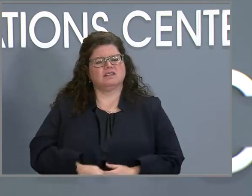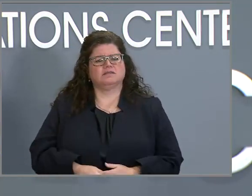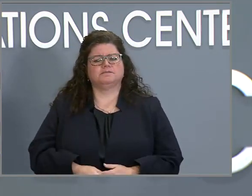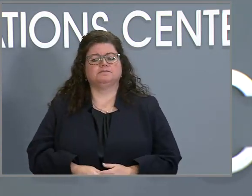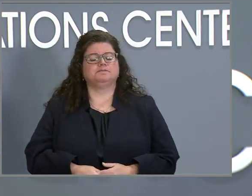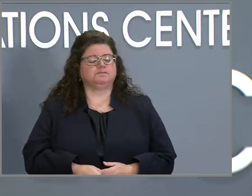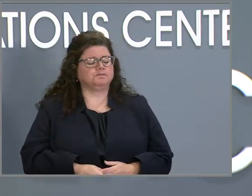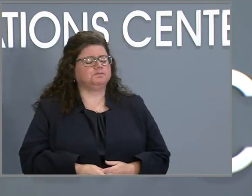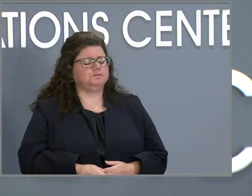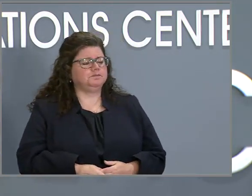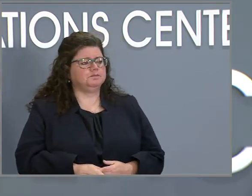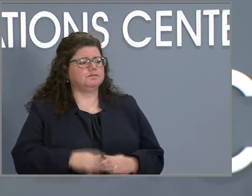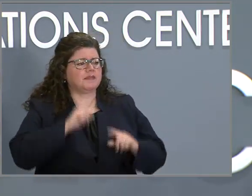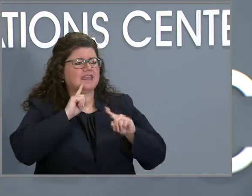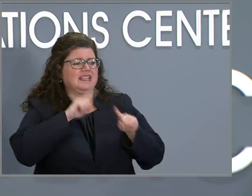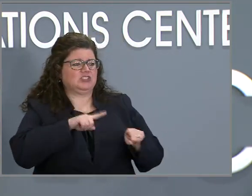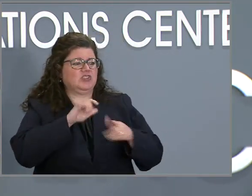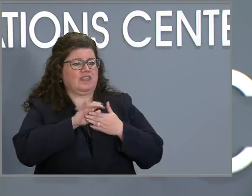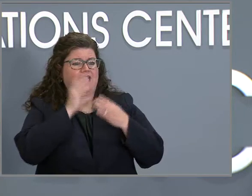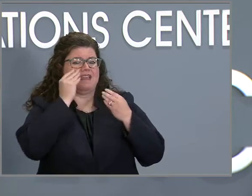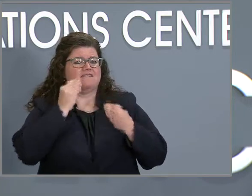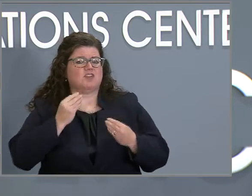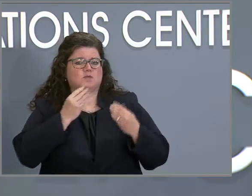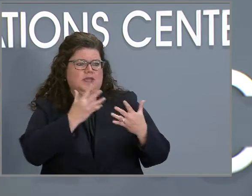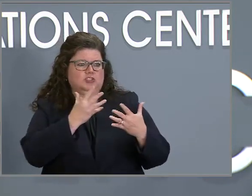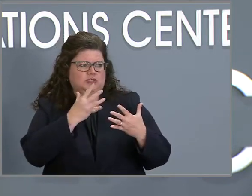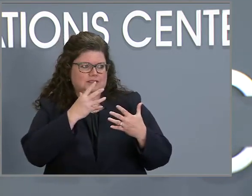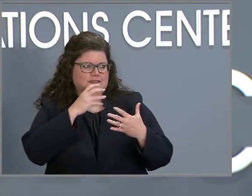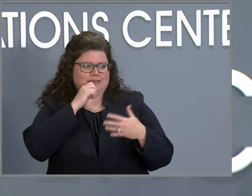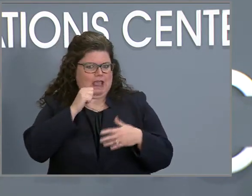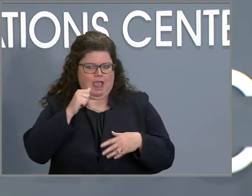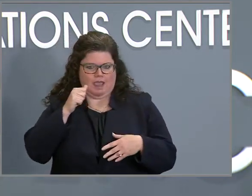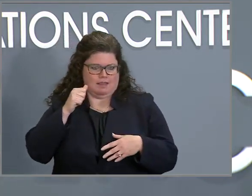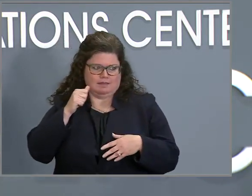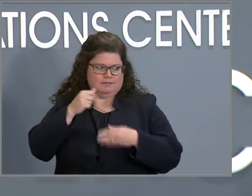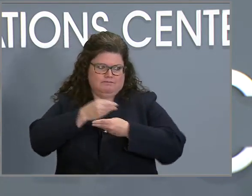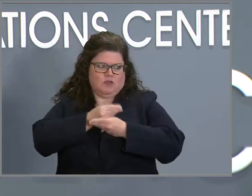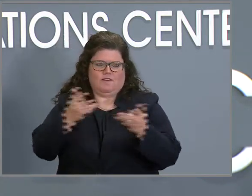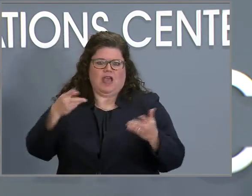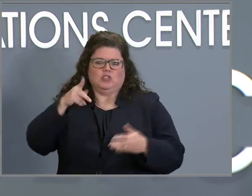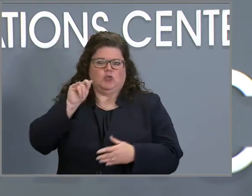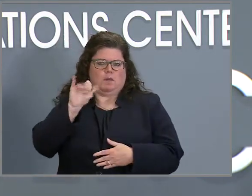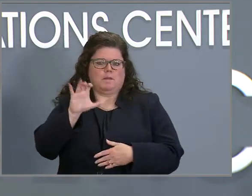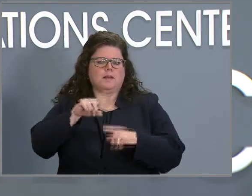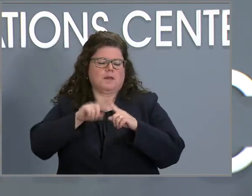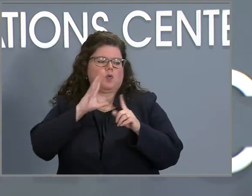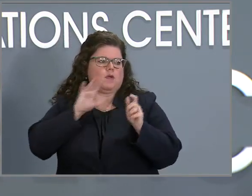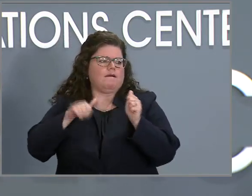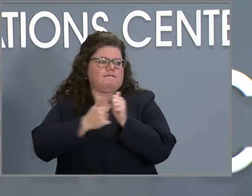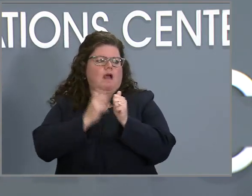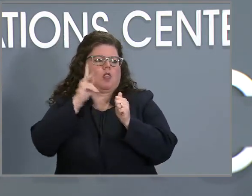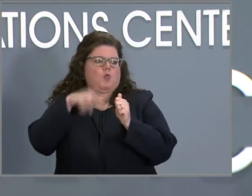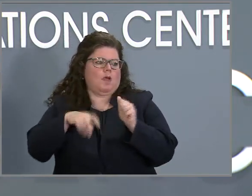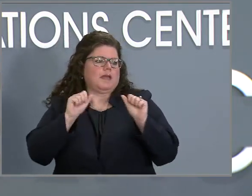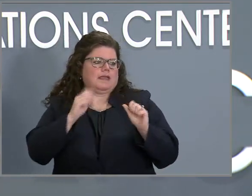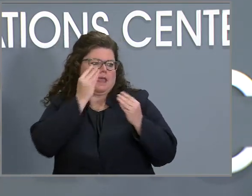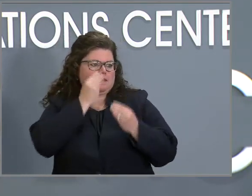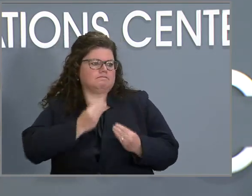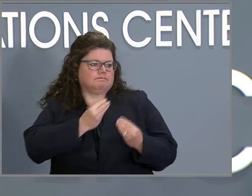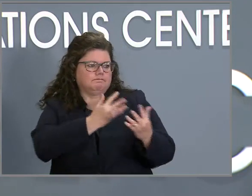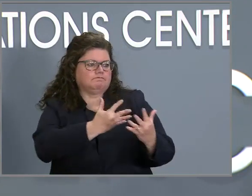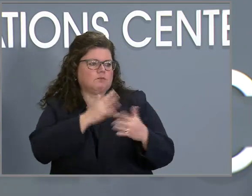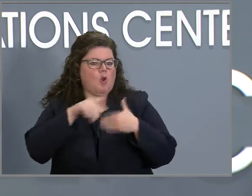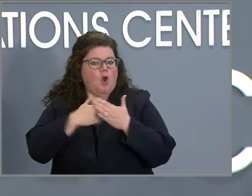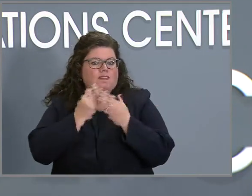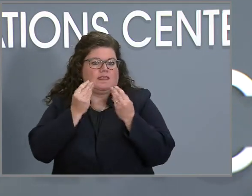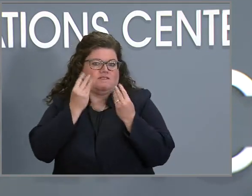That's information that isn't on our public website, but we'll certainly follow up and provide all the information that we can.